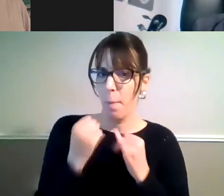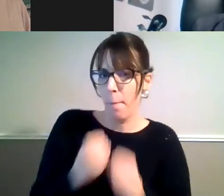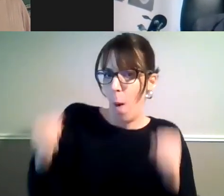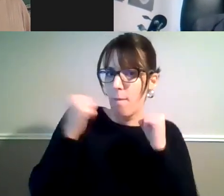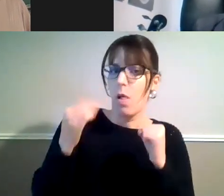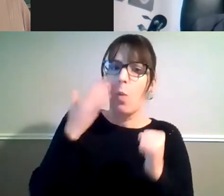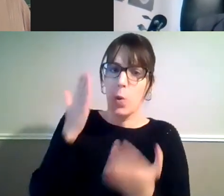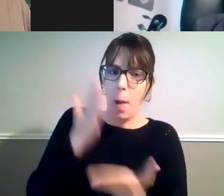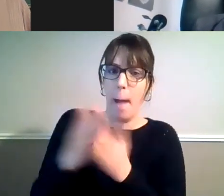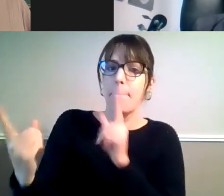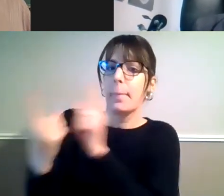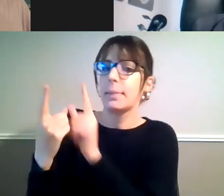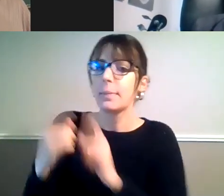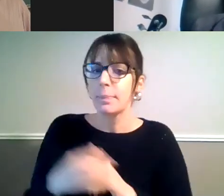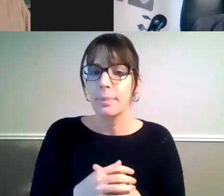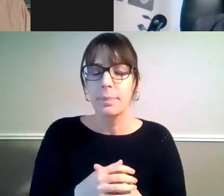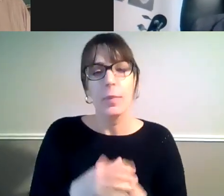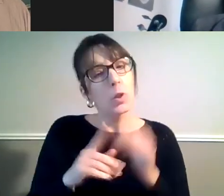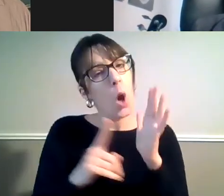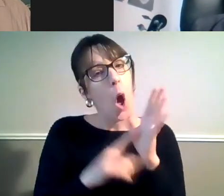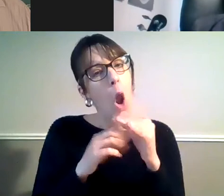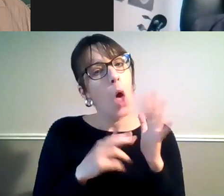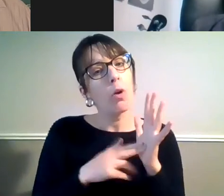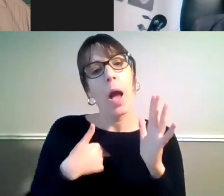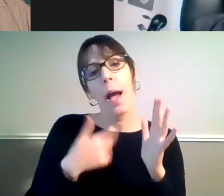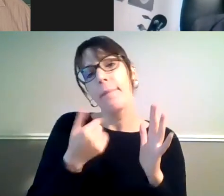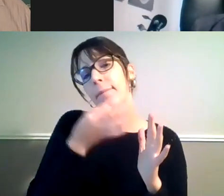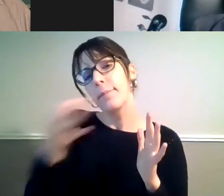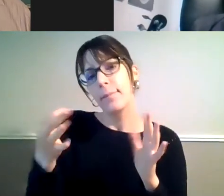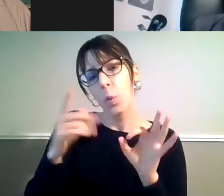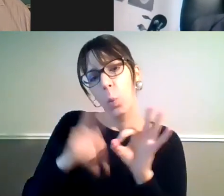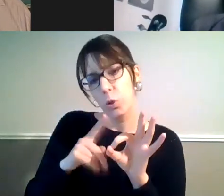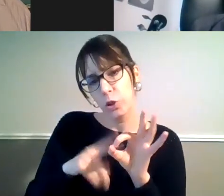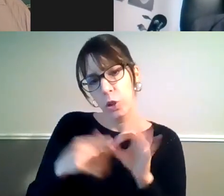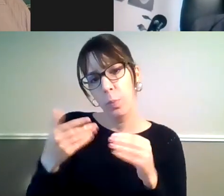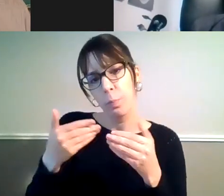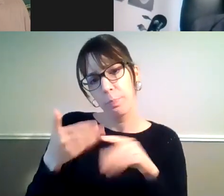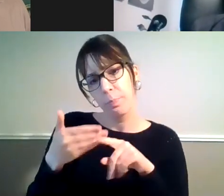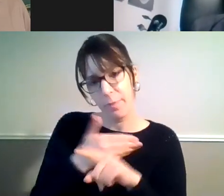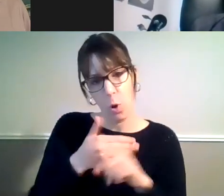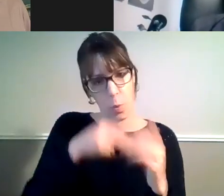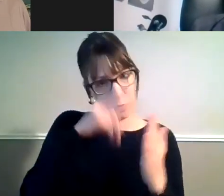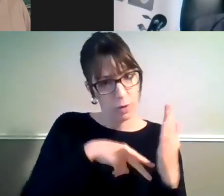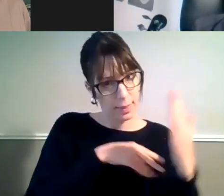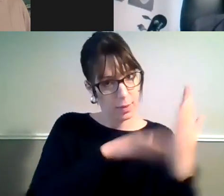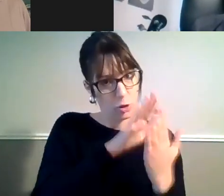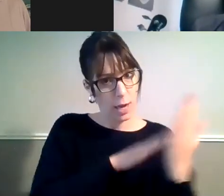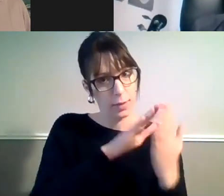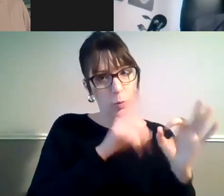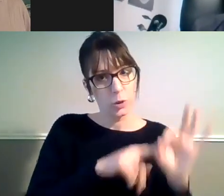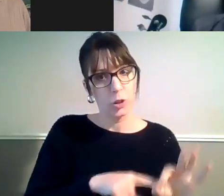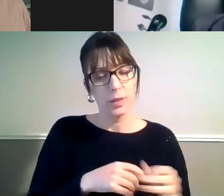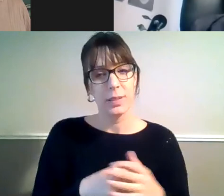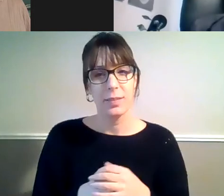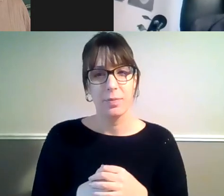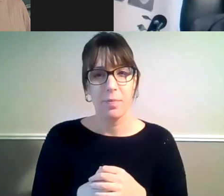express those views. Lauren, I've got a question for you before we go to our general chat questions, which we will in a moment. You're going off script. That